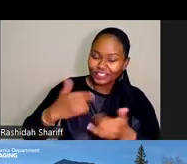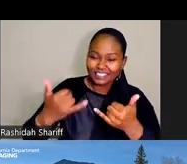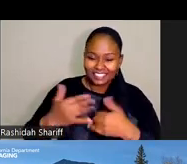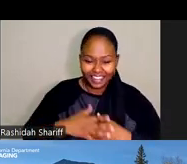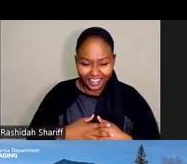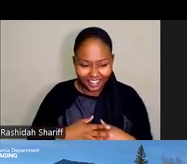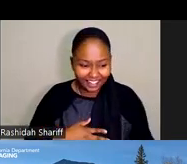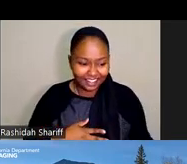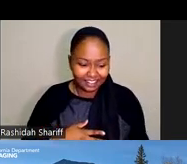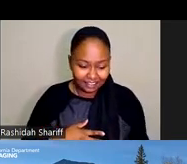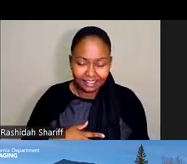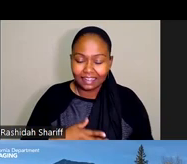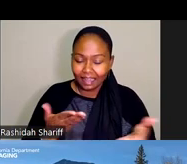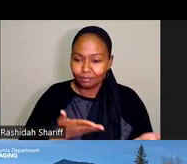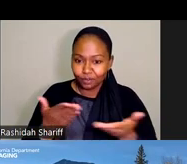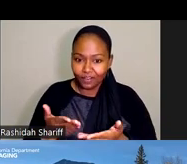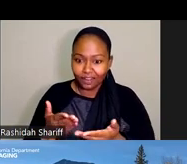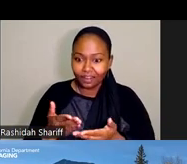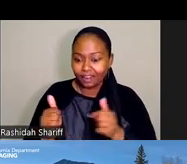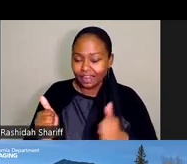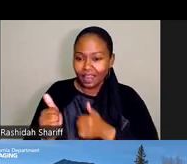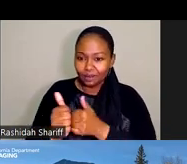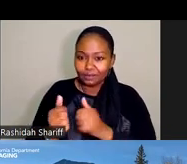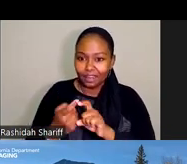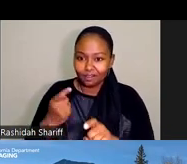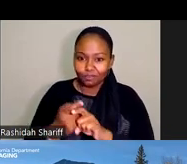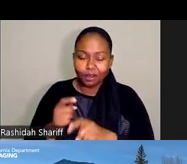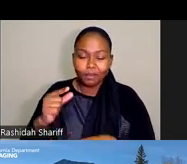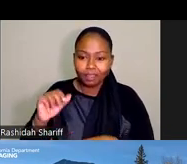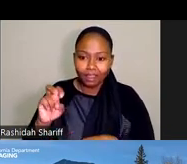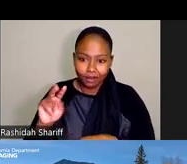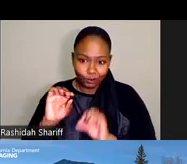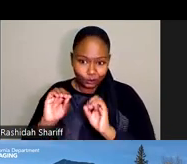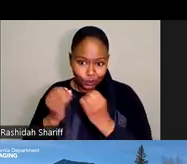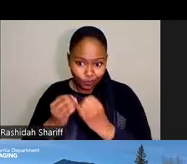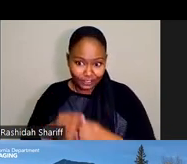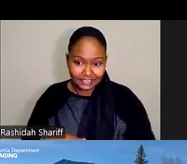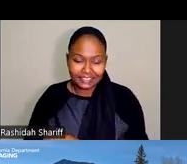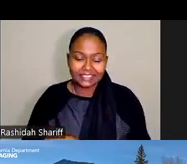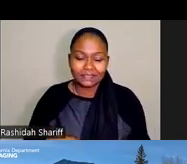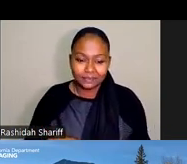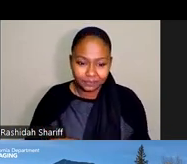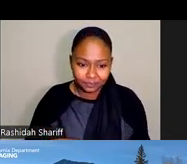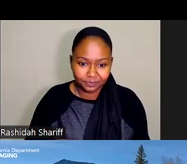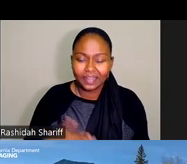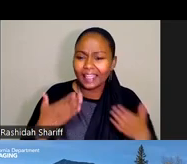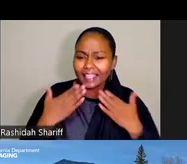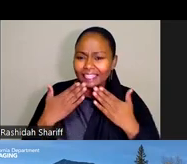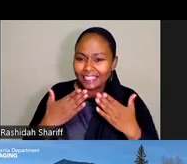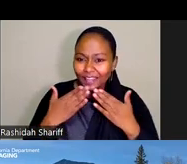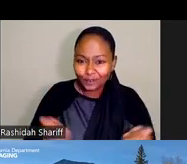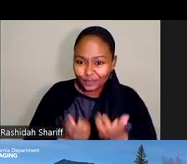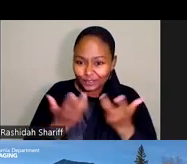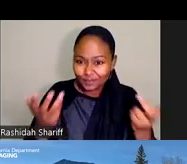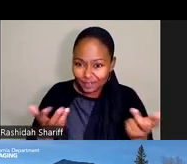and providing an update from the governor's office. Welcome. Good morning, and thank you so much. It's always wonderful to be back with you